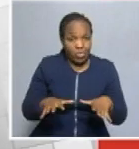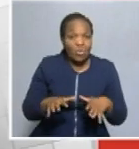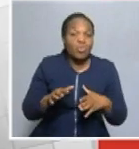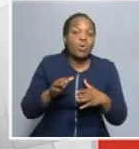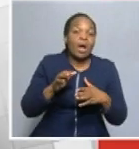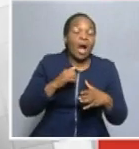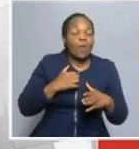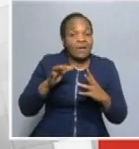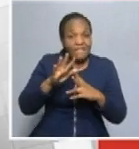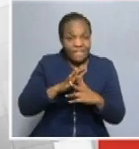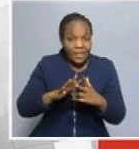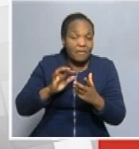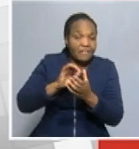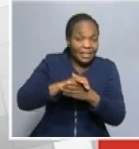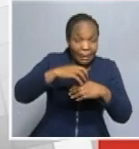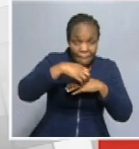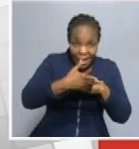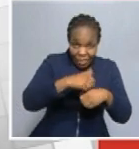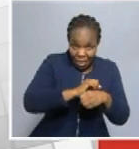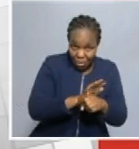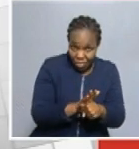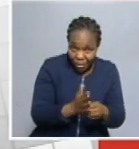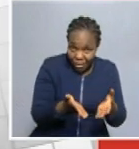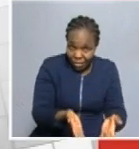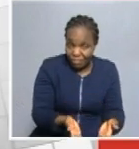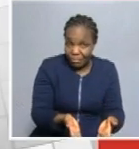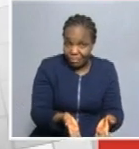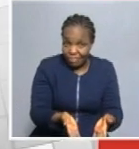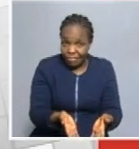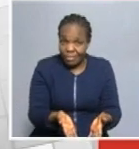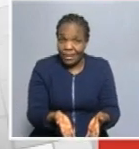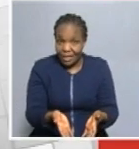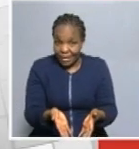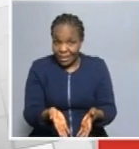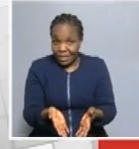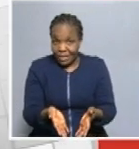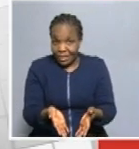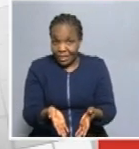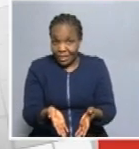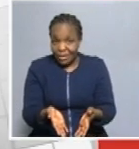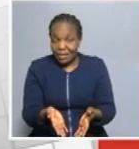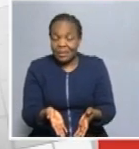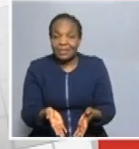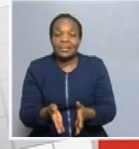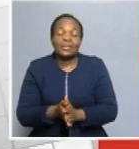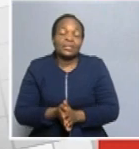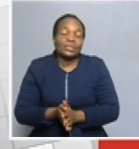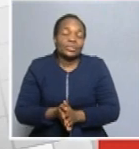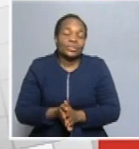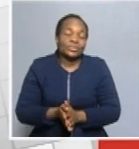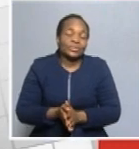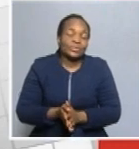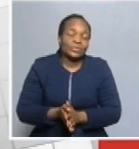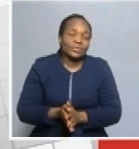and the effects of the pandemic. And often one feels lost in a storm. And I think we can equate the